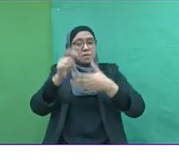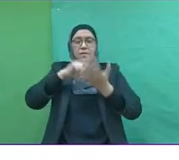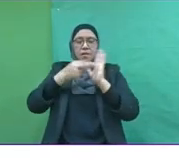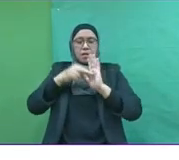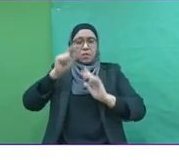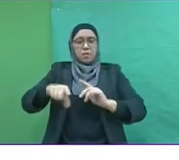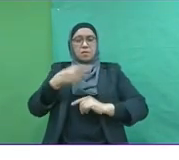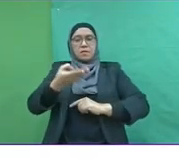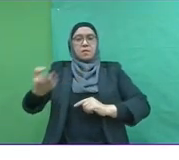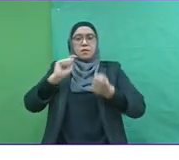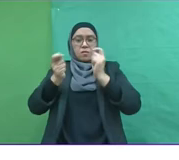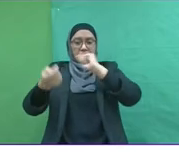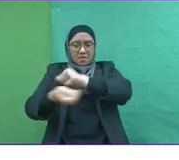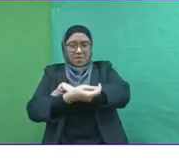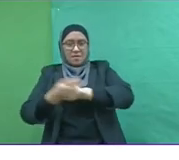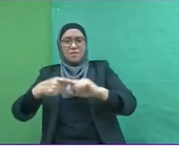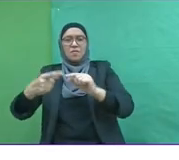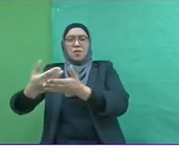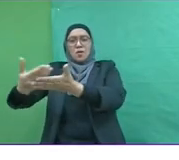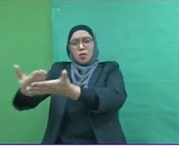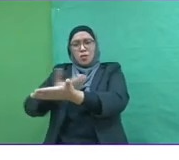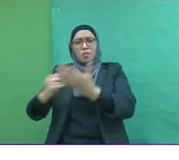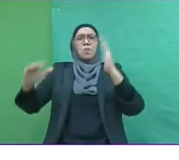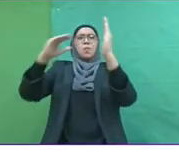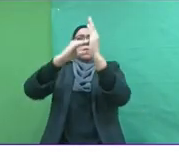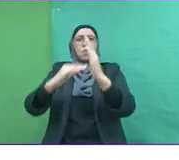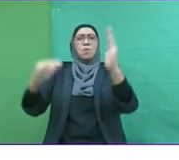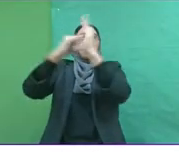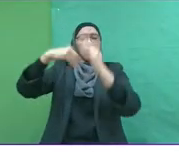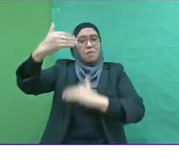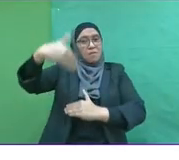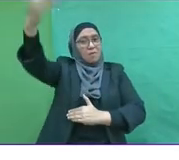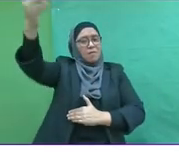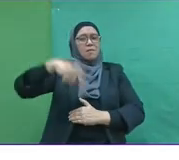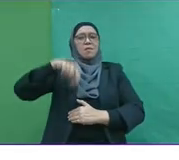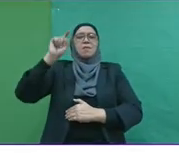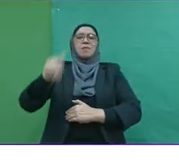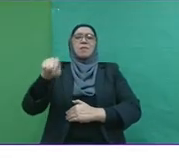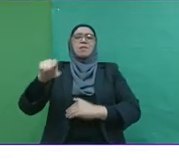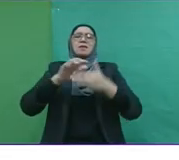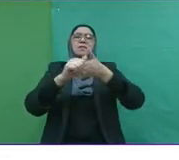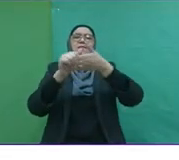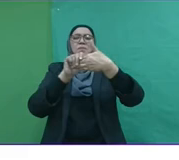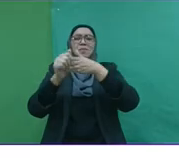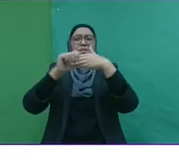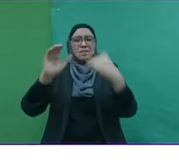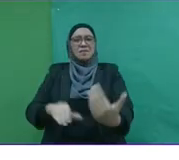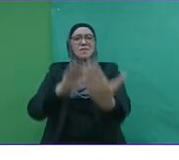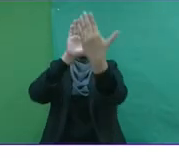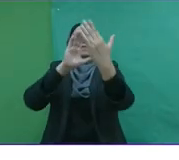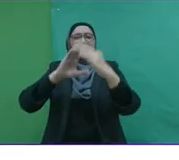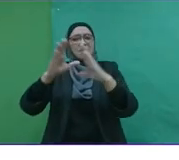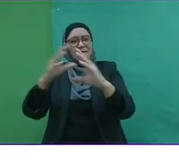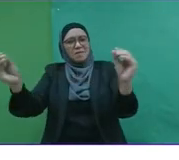that when things change, when there are big new obstacles ahead, they have to be flexible in their